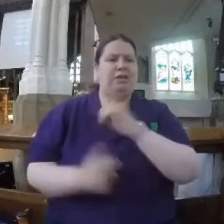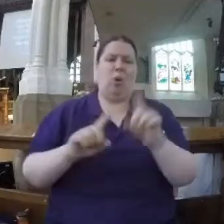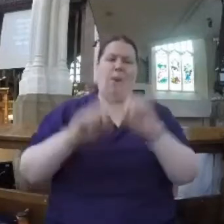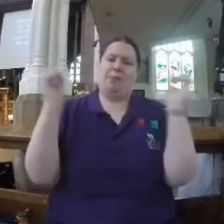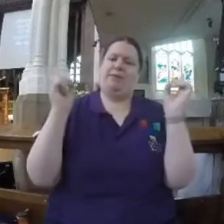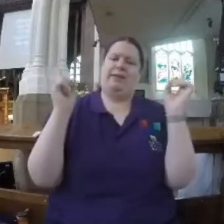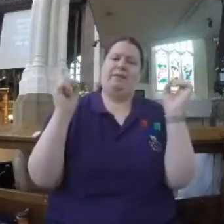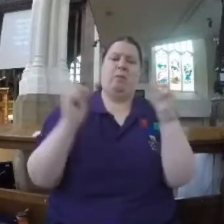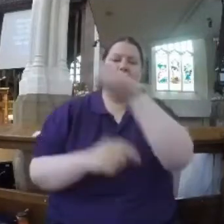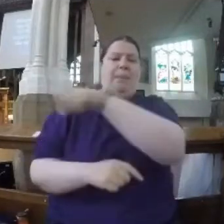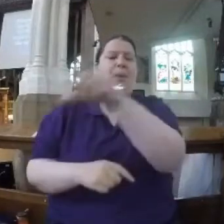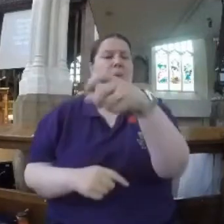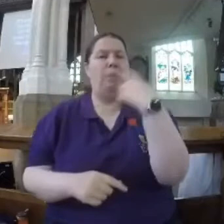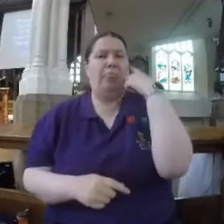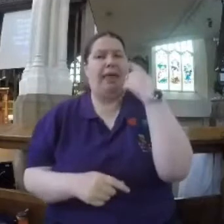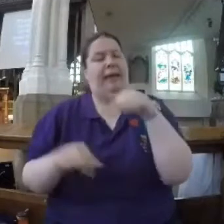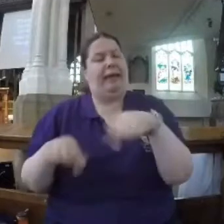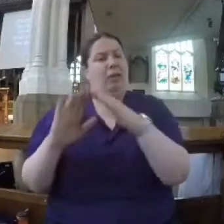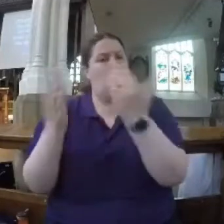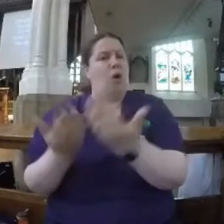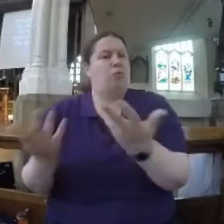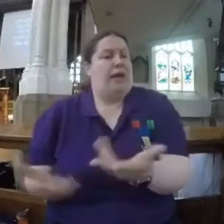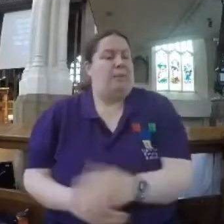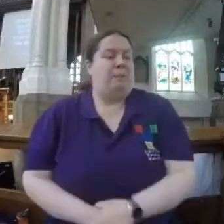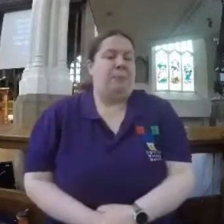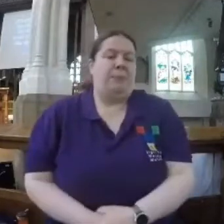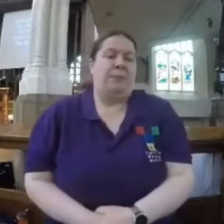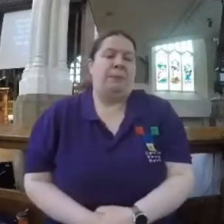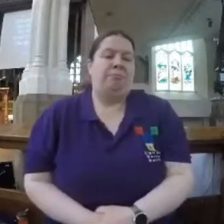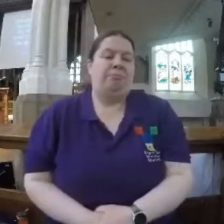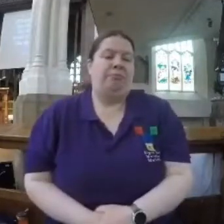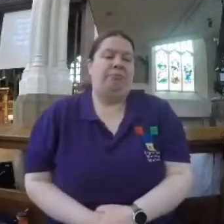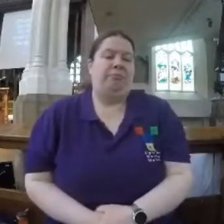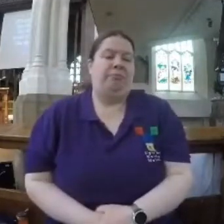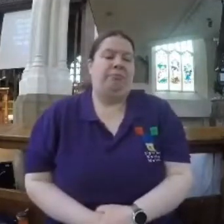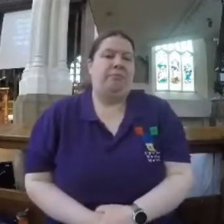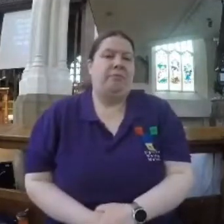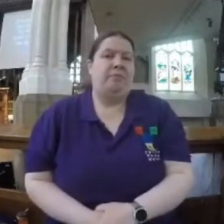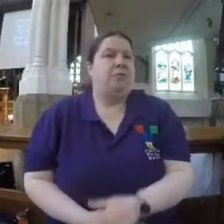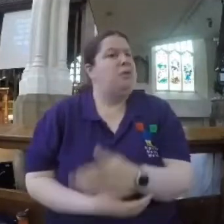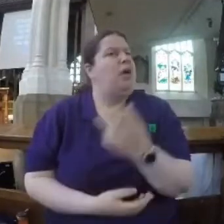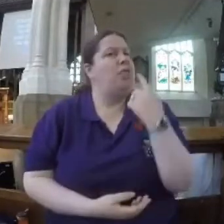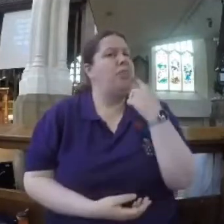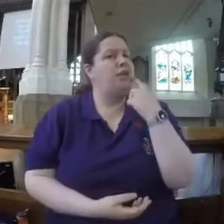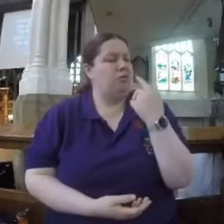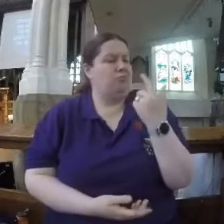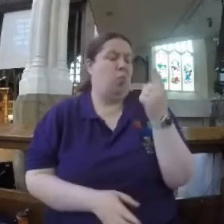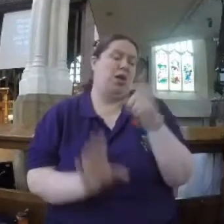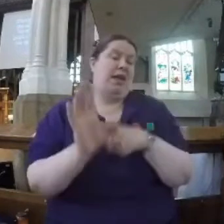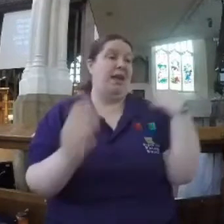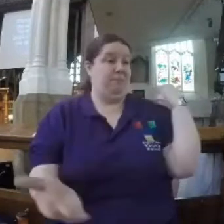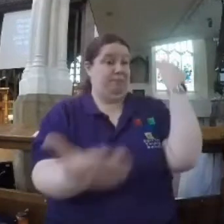humanistic philosophy that our world believes in. But actually I think we've experienced something over the last year